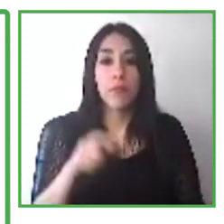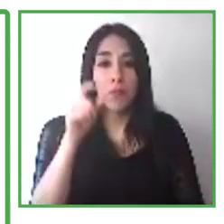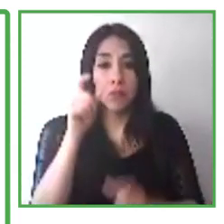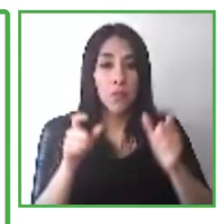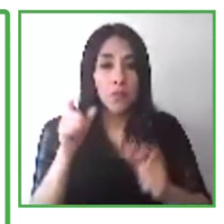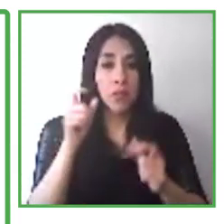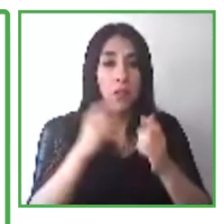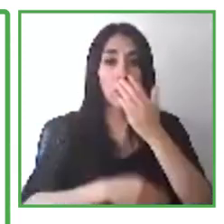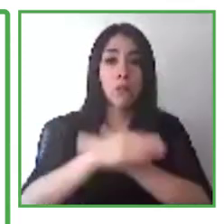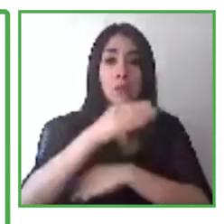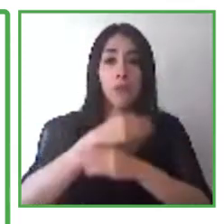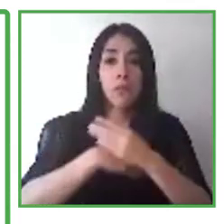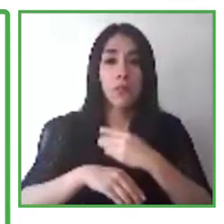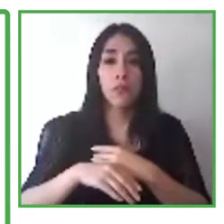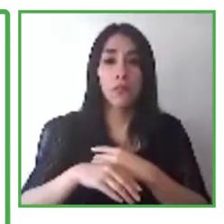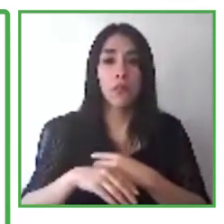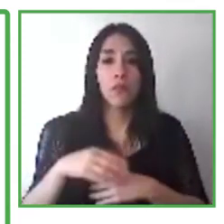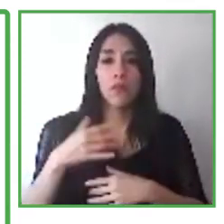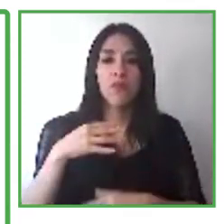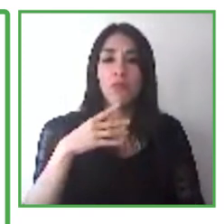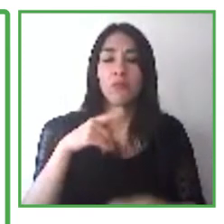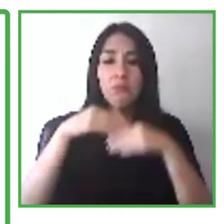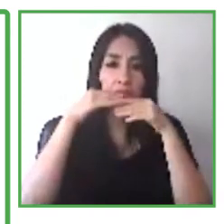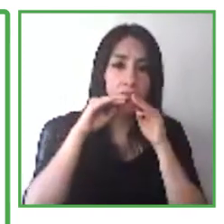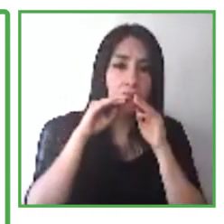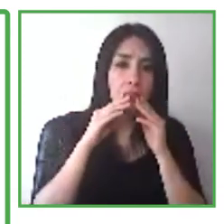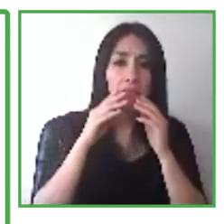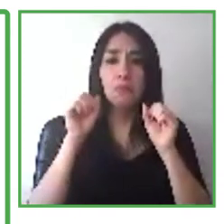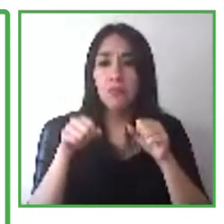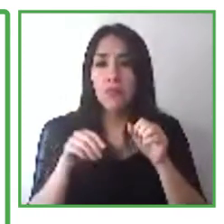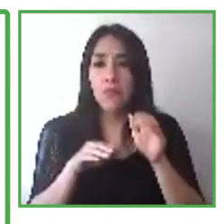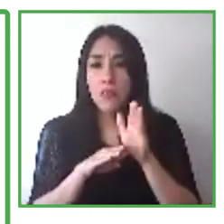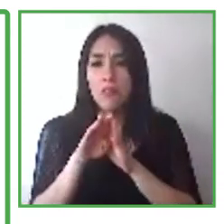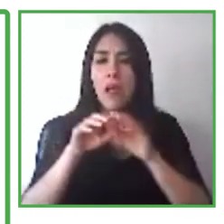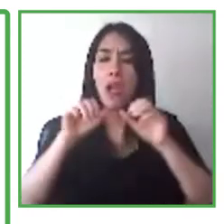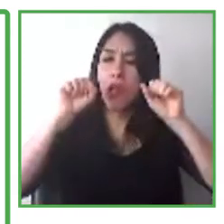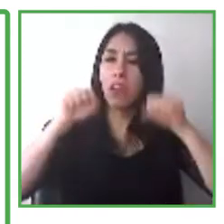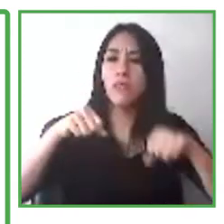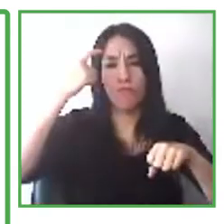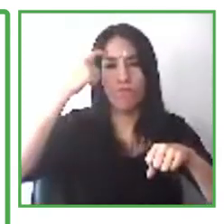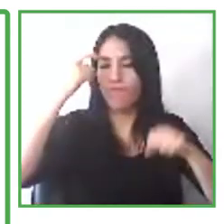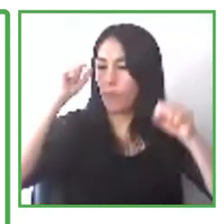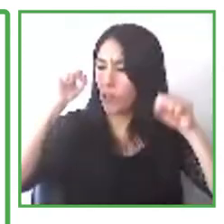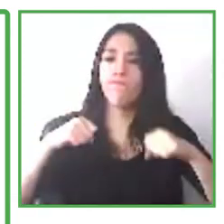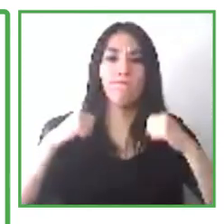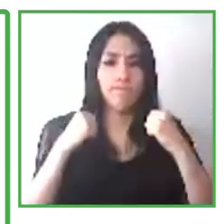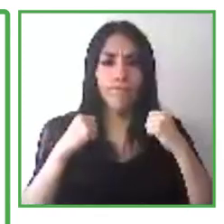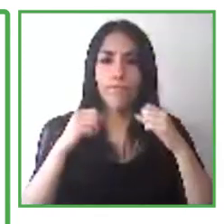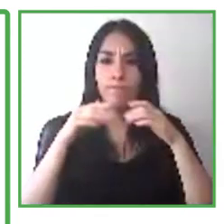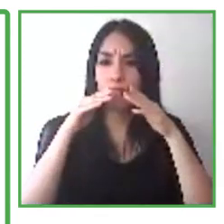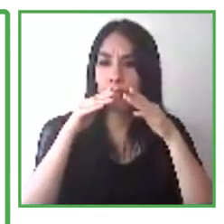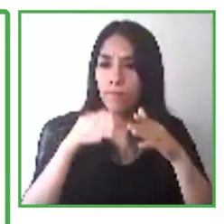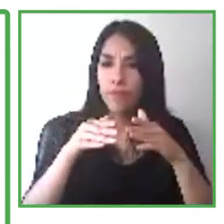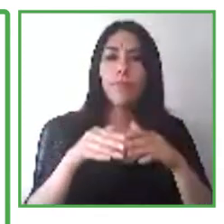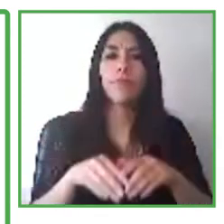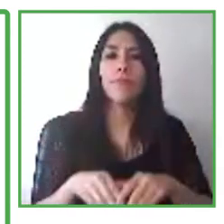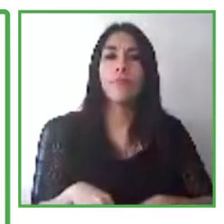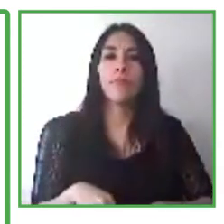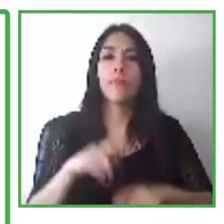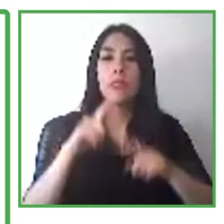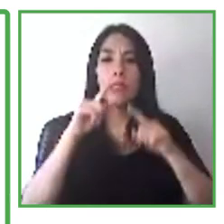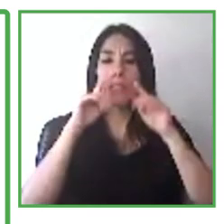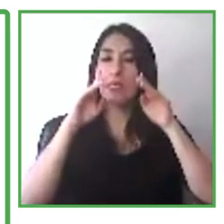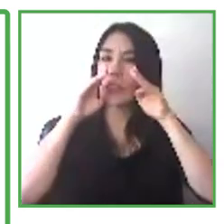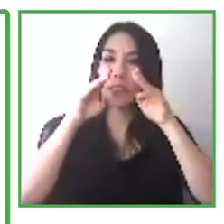to focus their attention for longer periods of time. The third one is the tolerance to